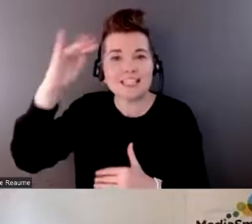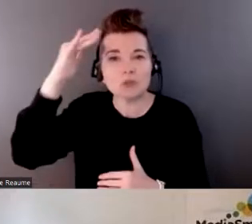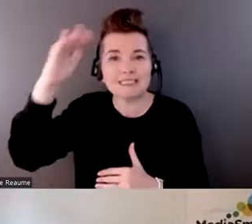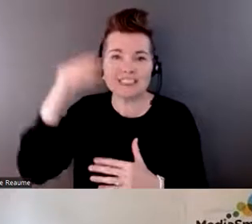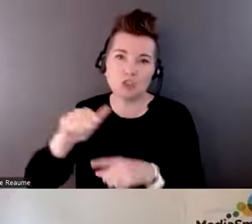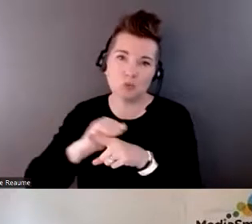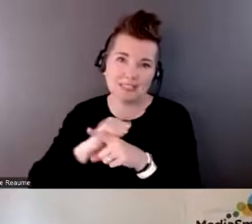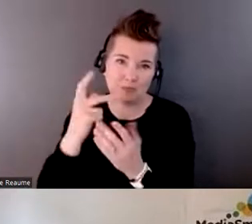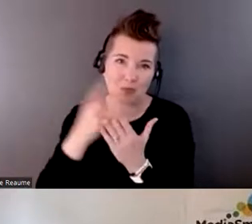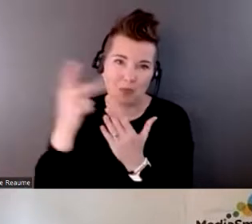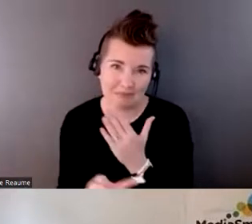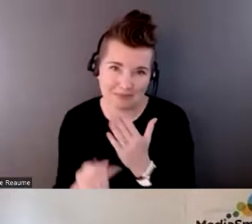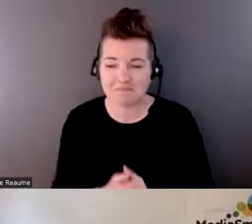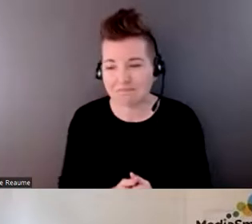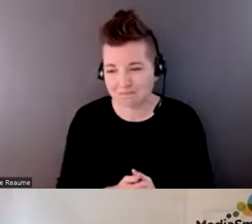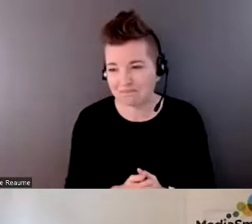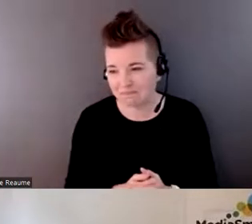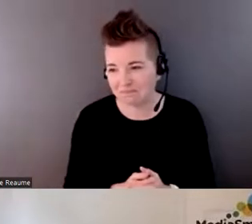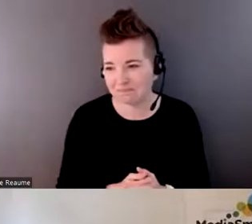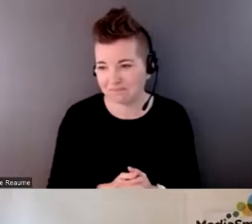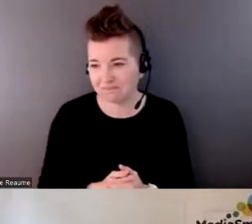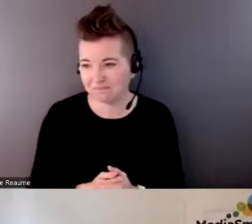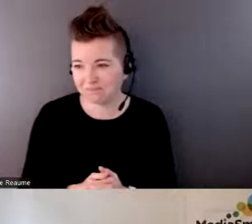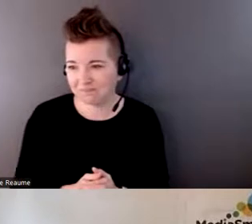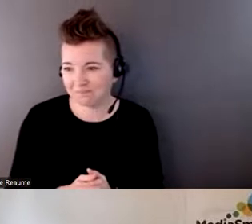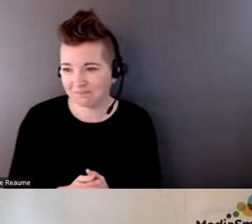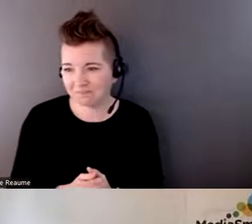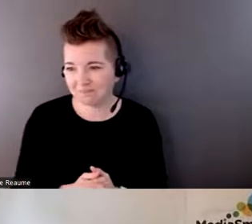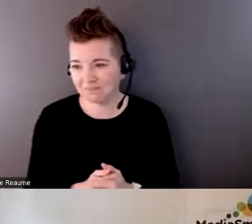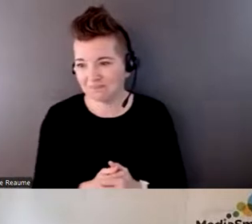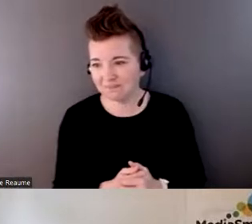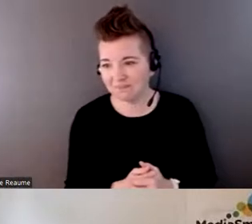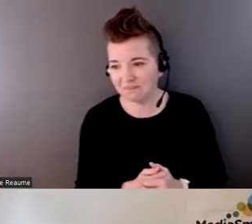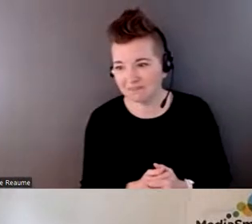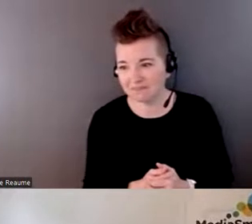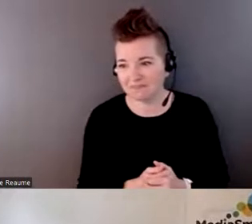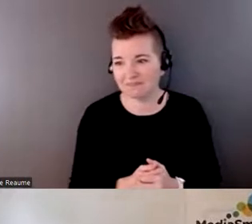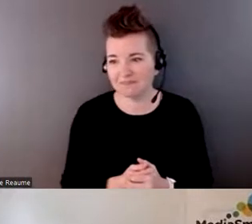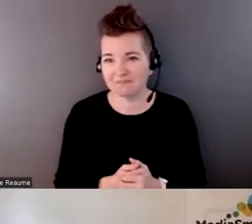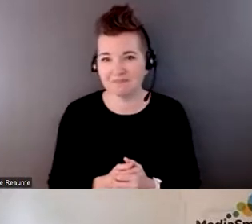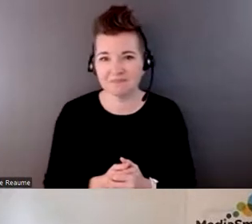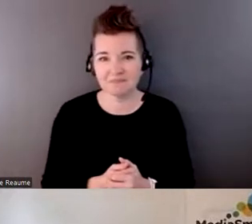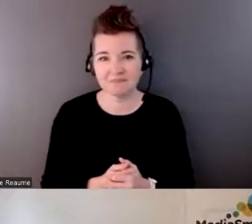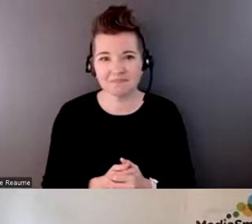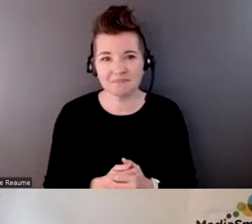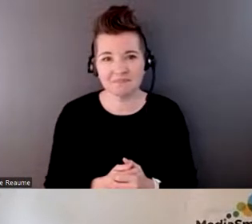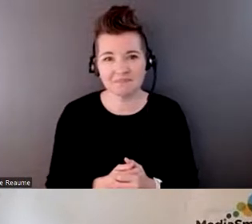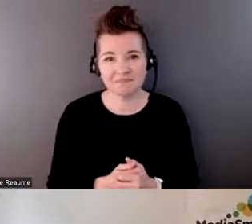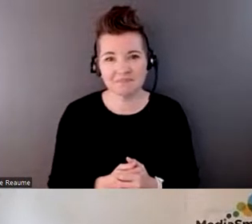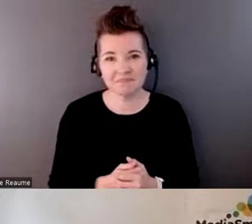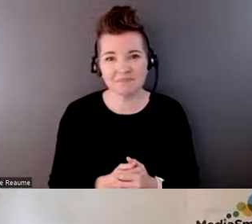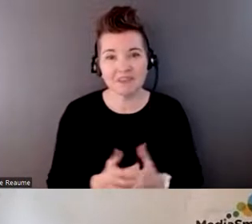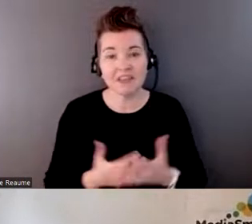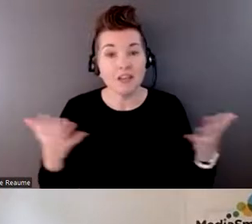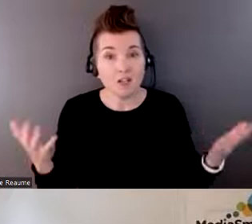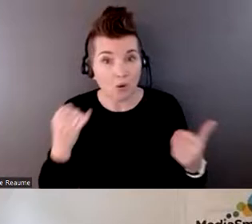That's great. Thank you. Do you happen to know if somebody wants to figure out whether their library offers